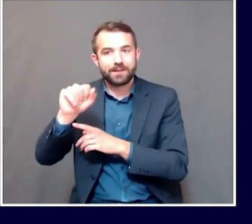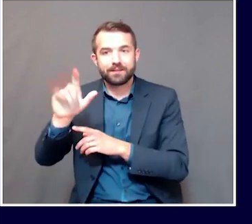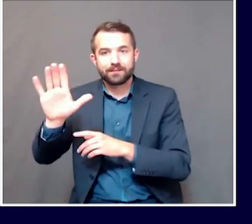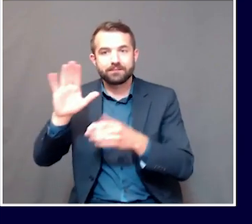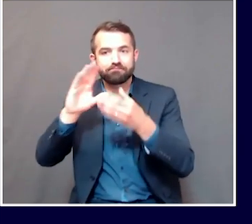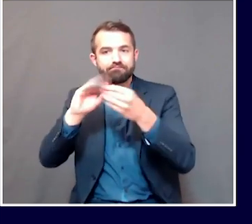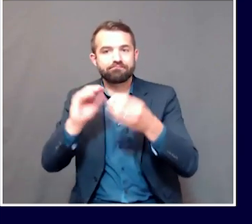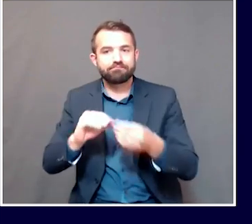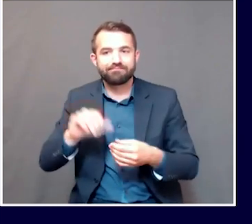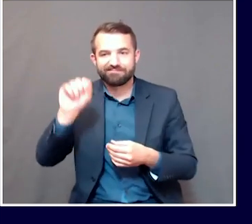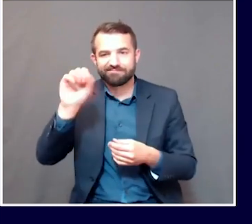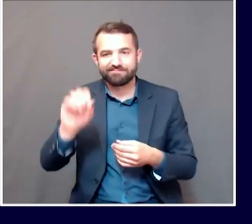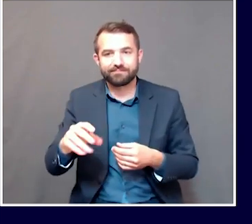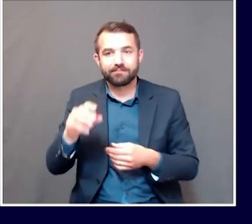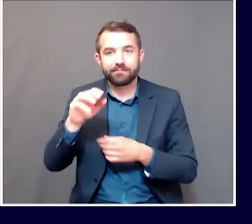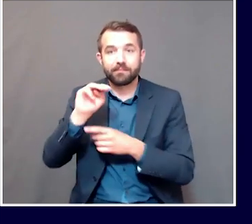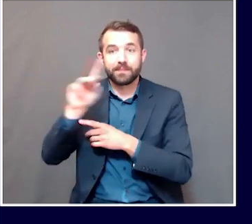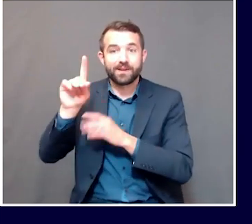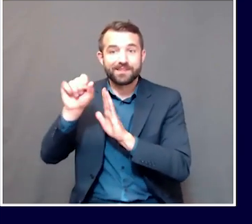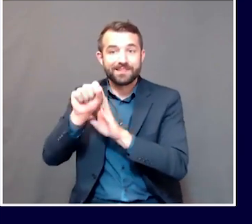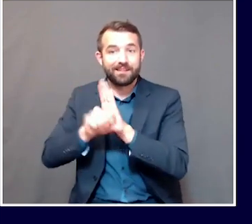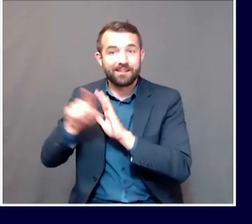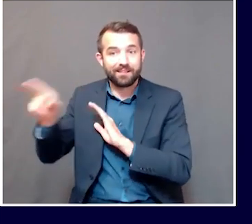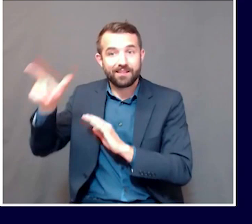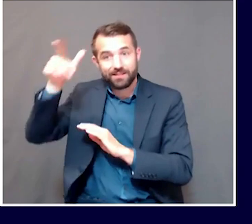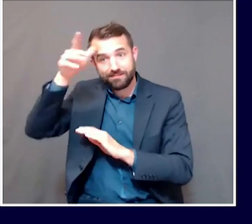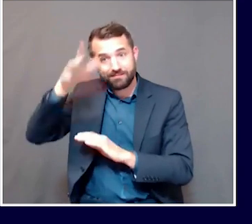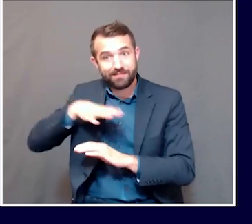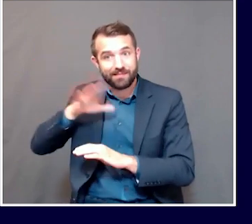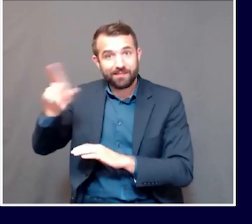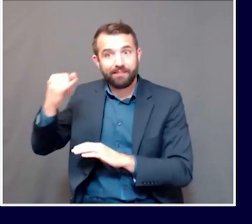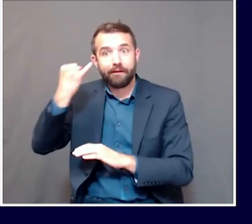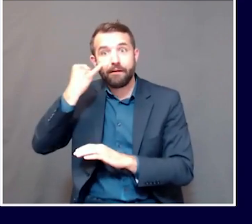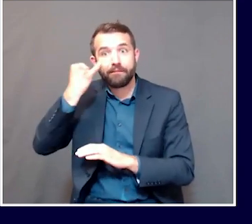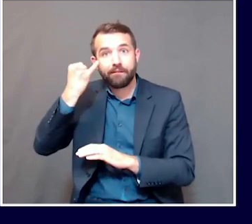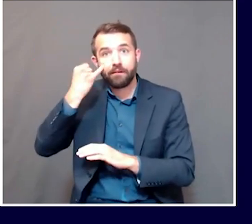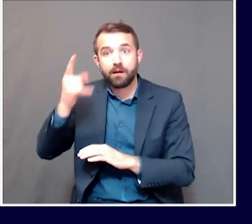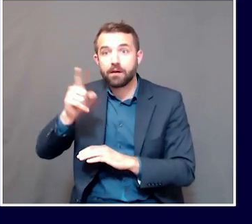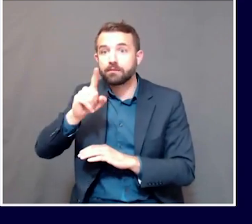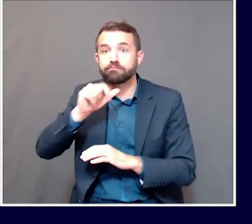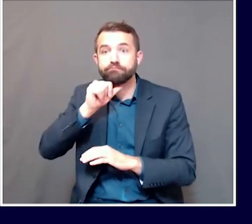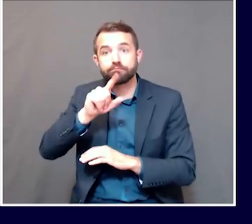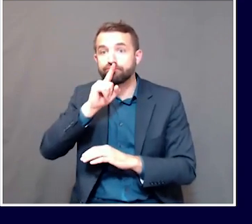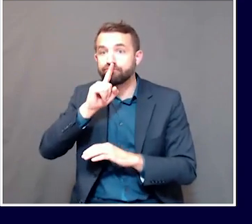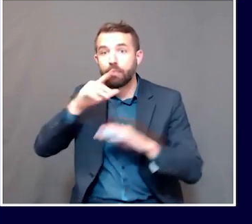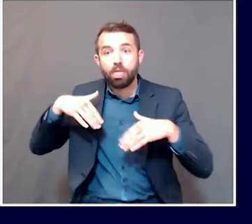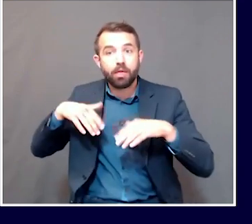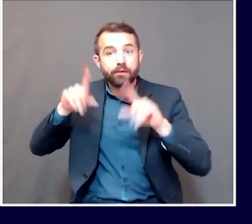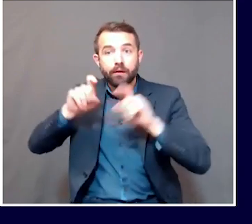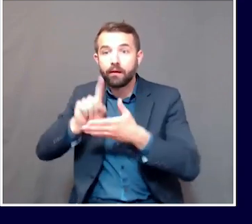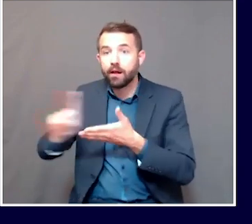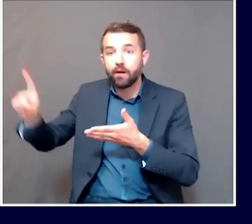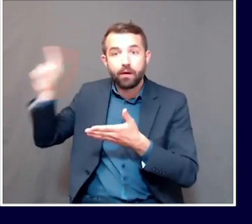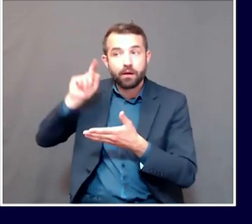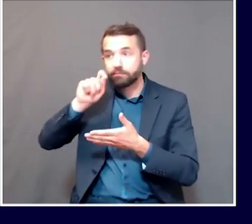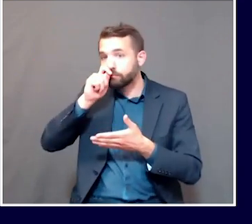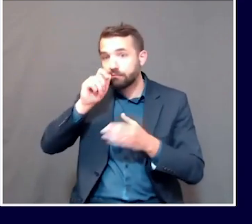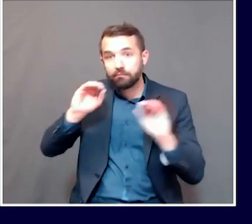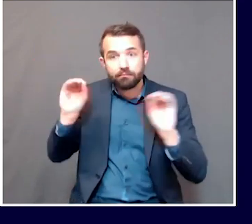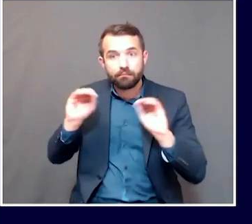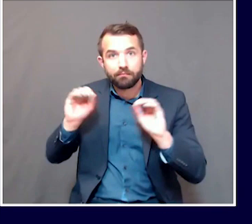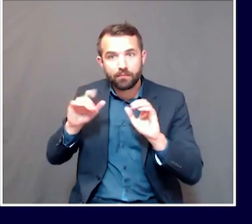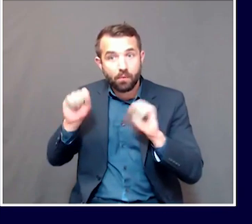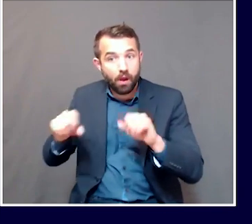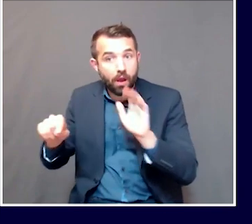his journey to Maine, but two or three weeks ago, he might have tested negative. But as we know now, because he got